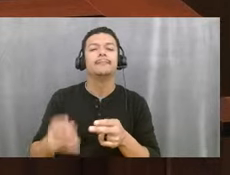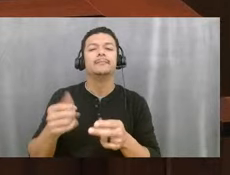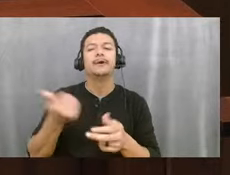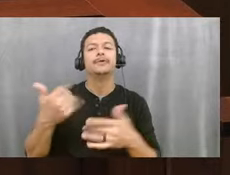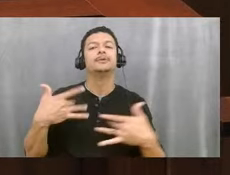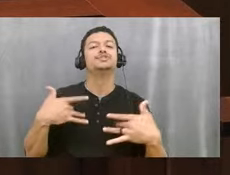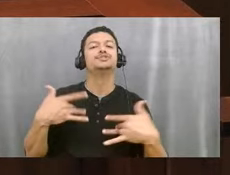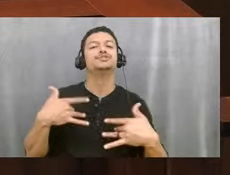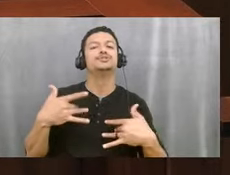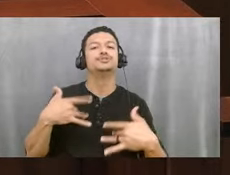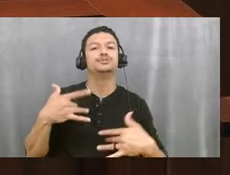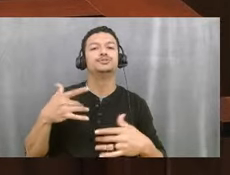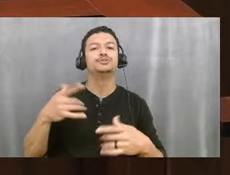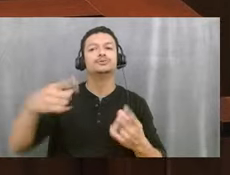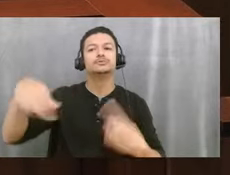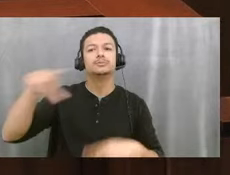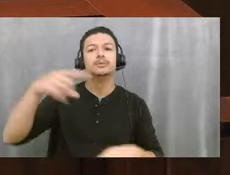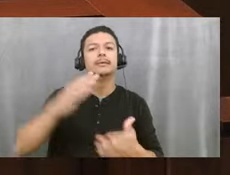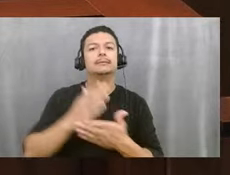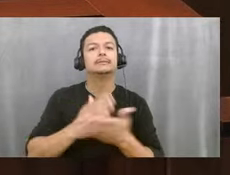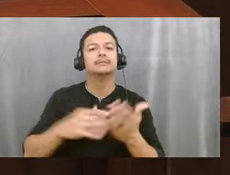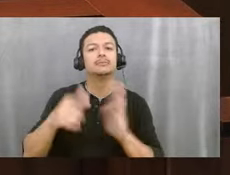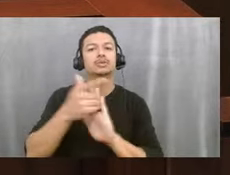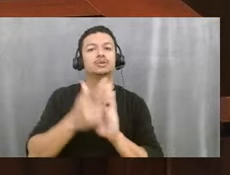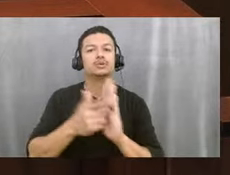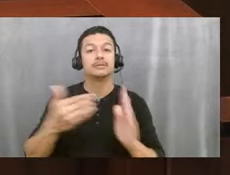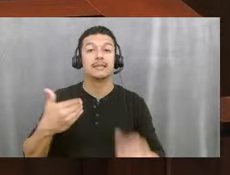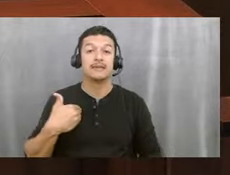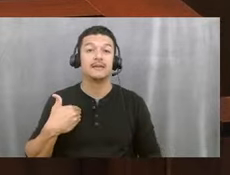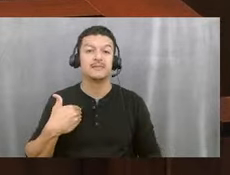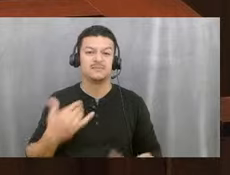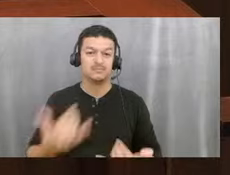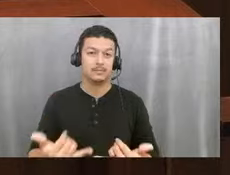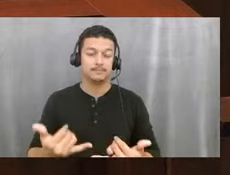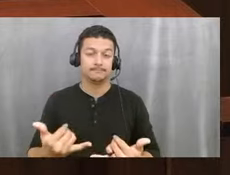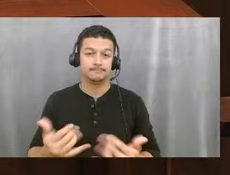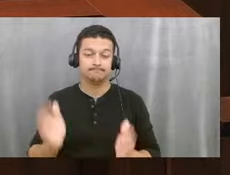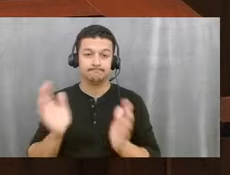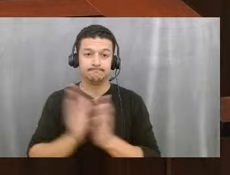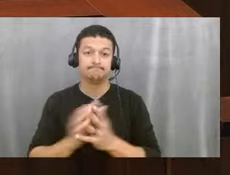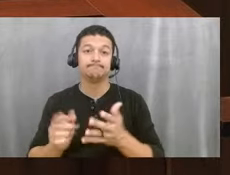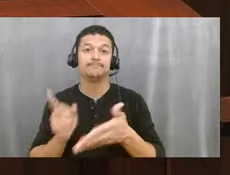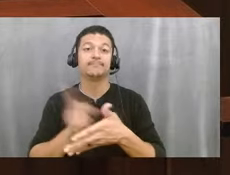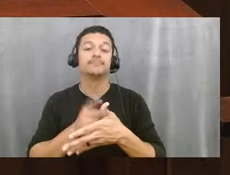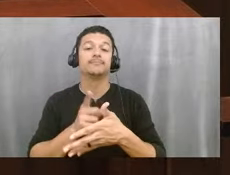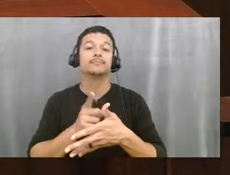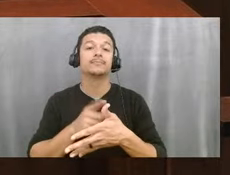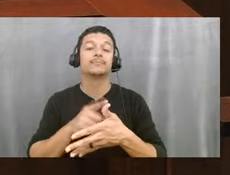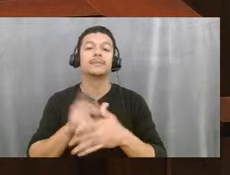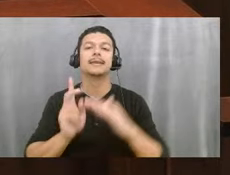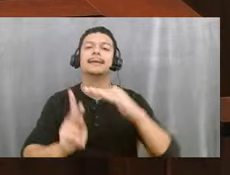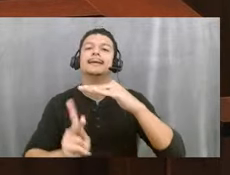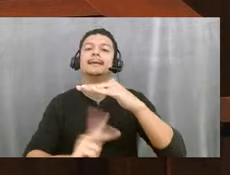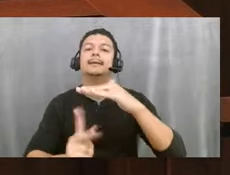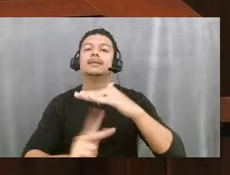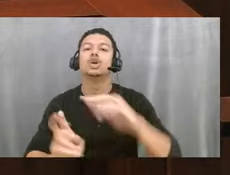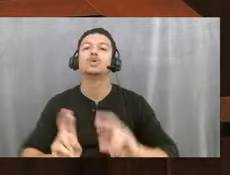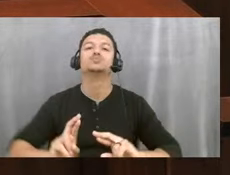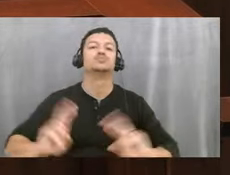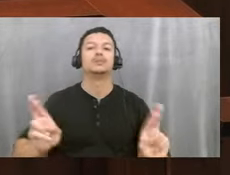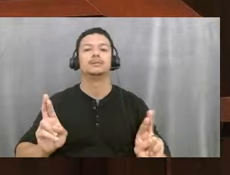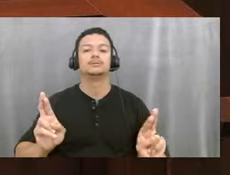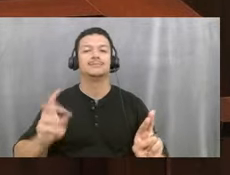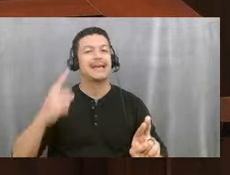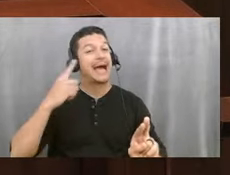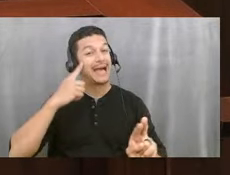around some of the legislation that they have out there right now. So first thing is kindergarten readiness. This is something that I think our municipalities can